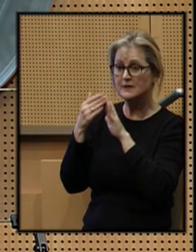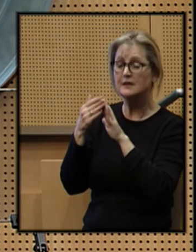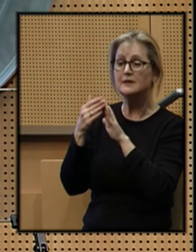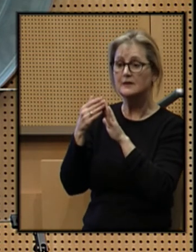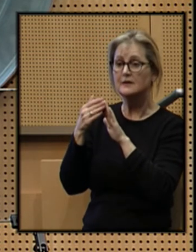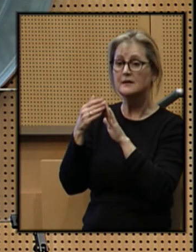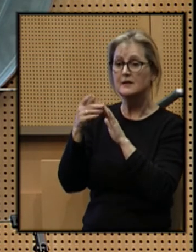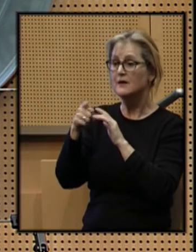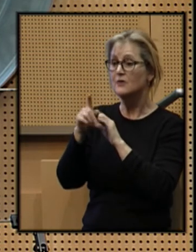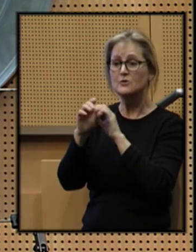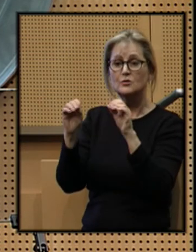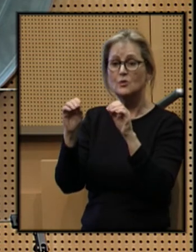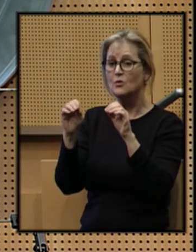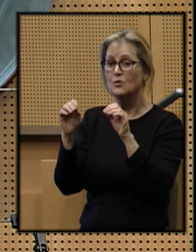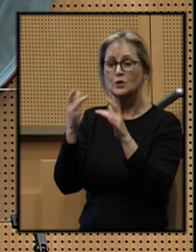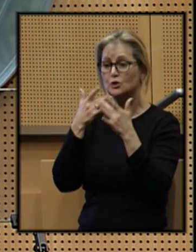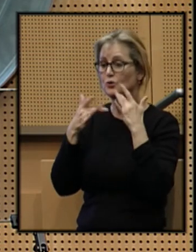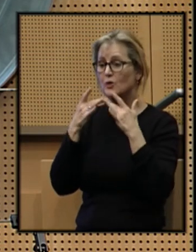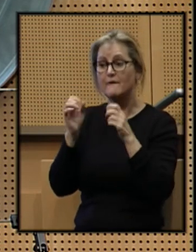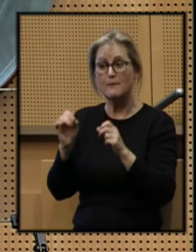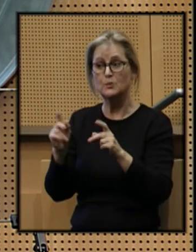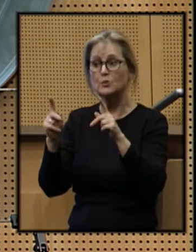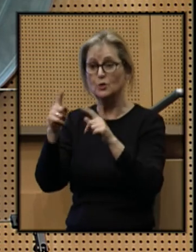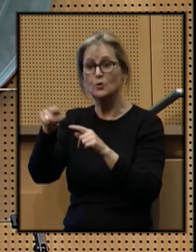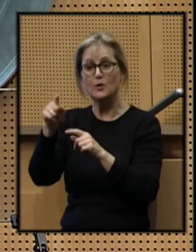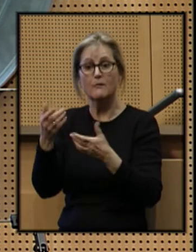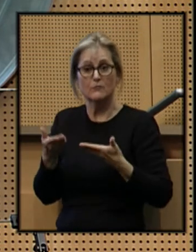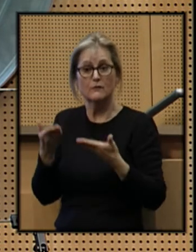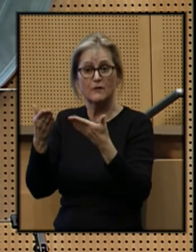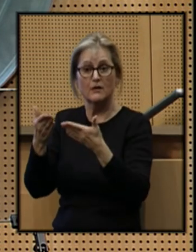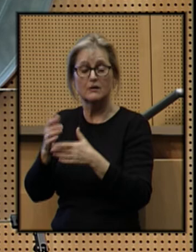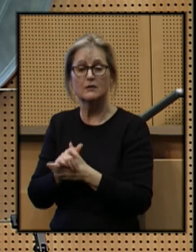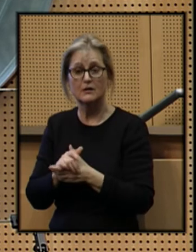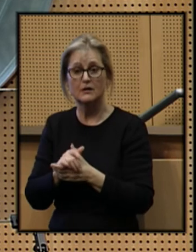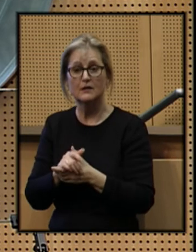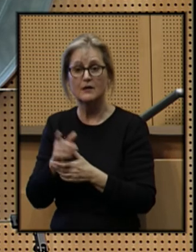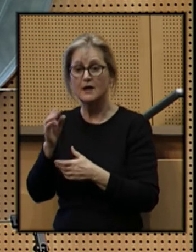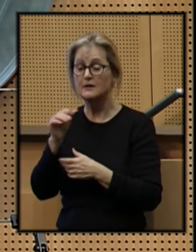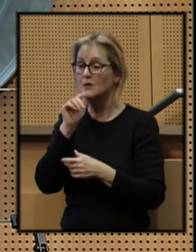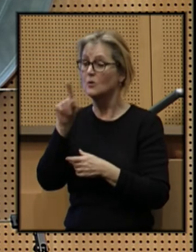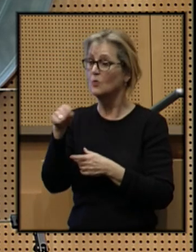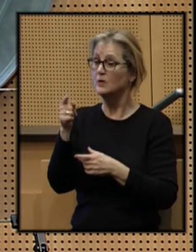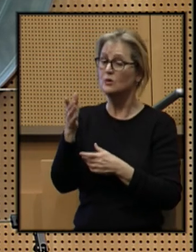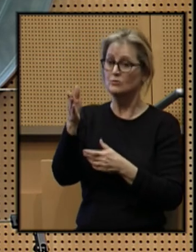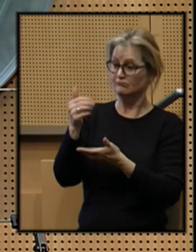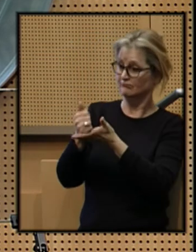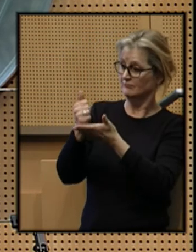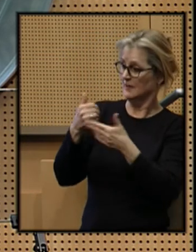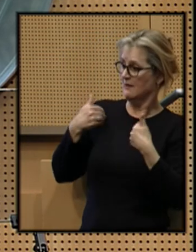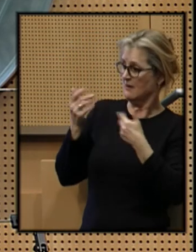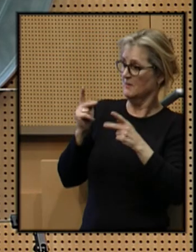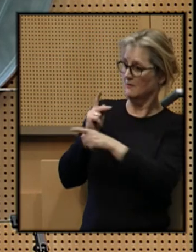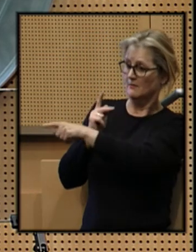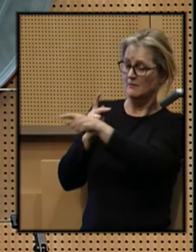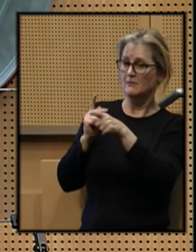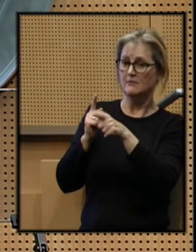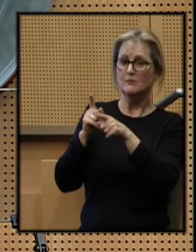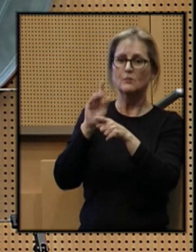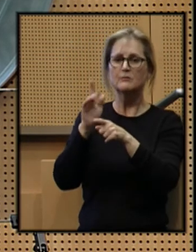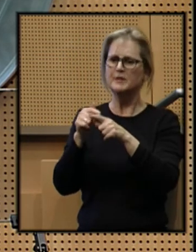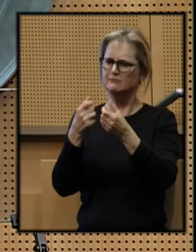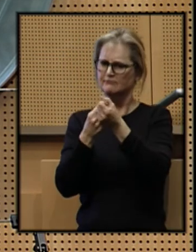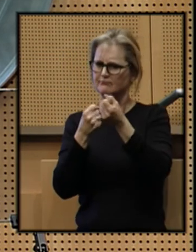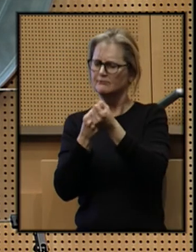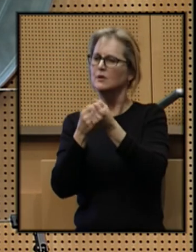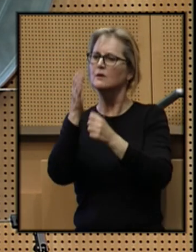there is no shortage of opportunities you can provide. And not only will you be helping young people, but you will be